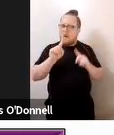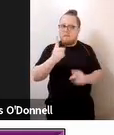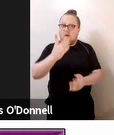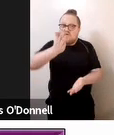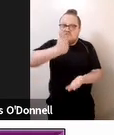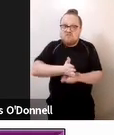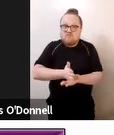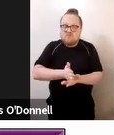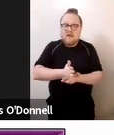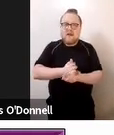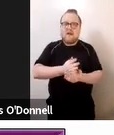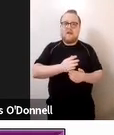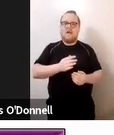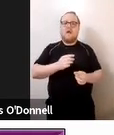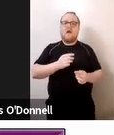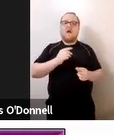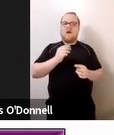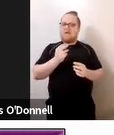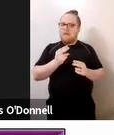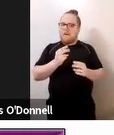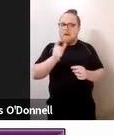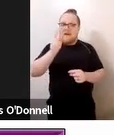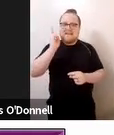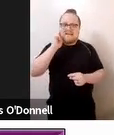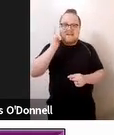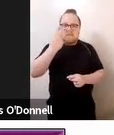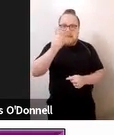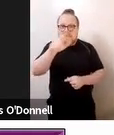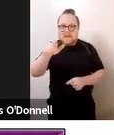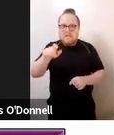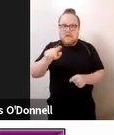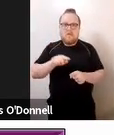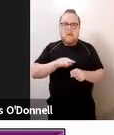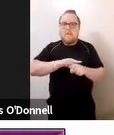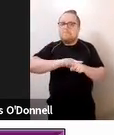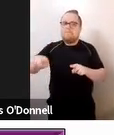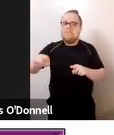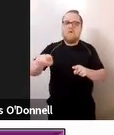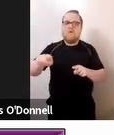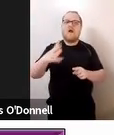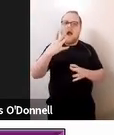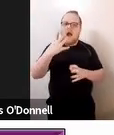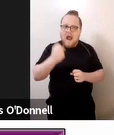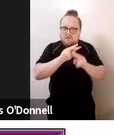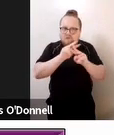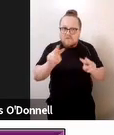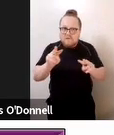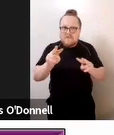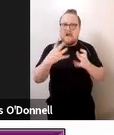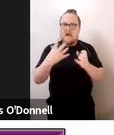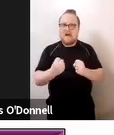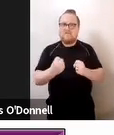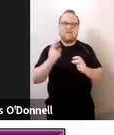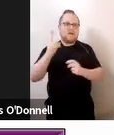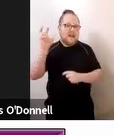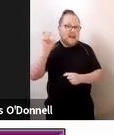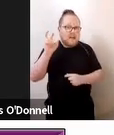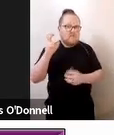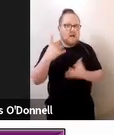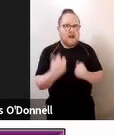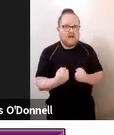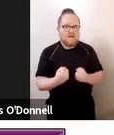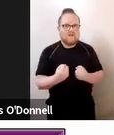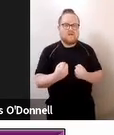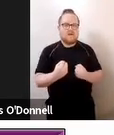and totally blind i've worked with deafblind people for over 20 years now and i can think of only two people